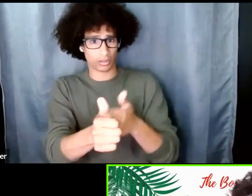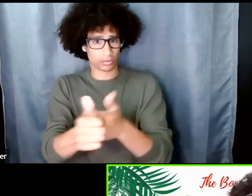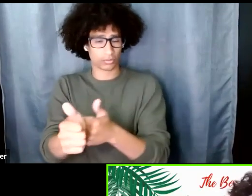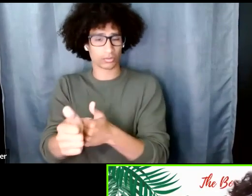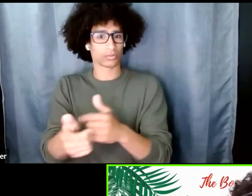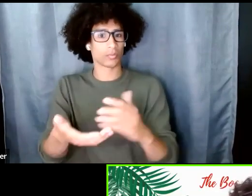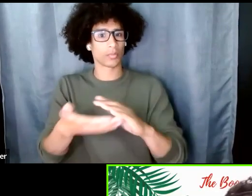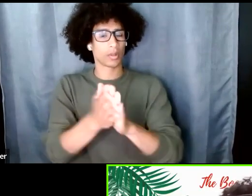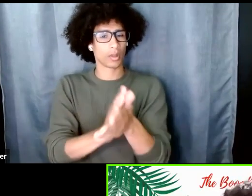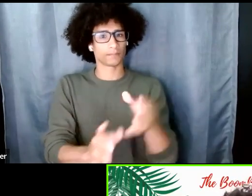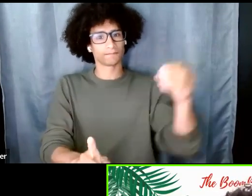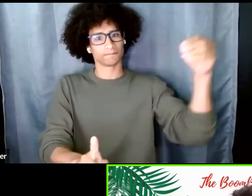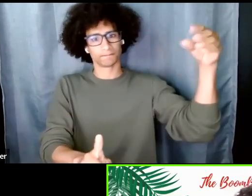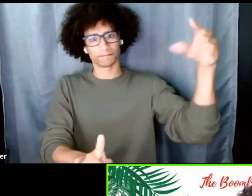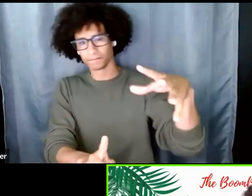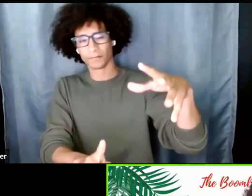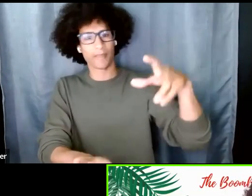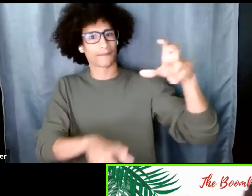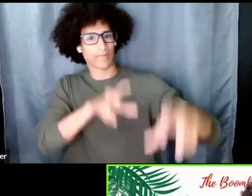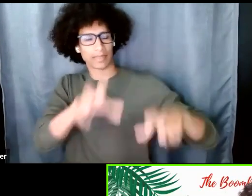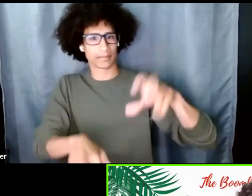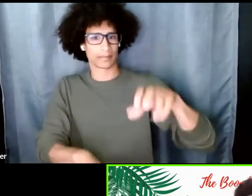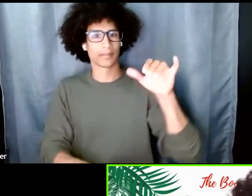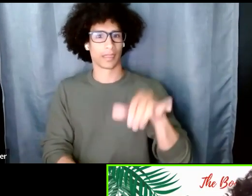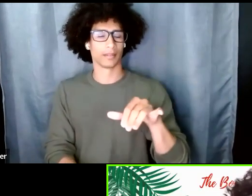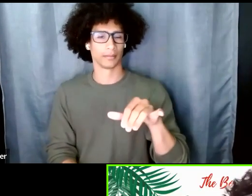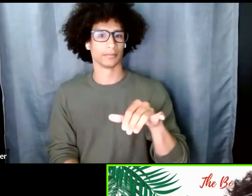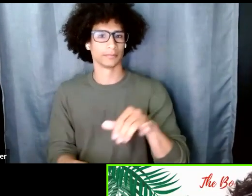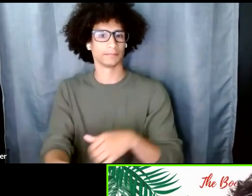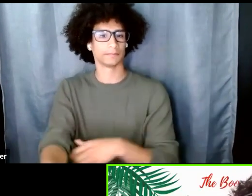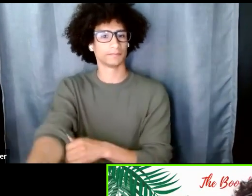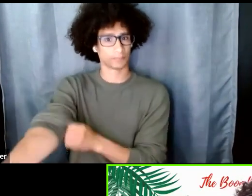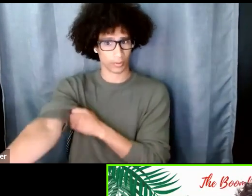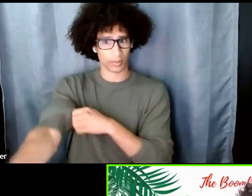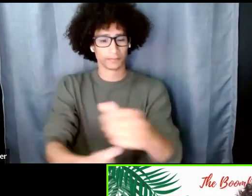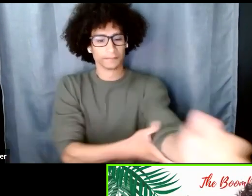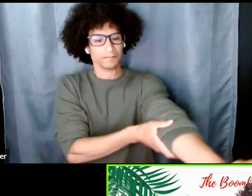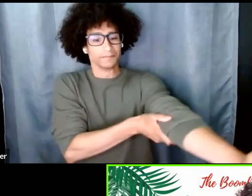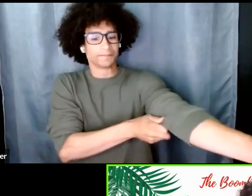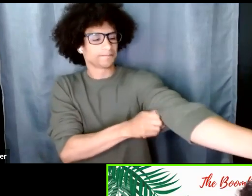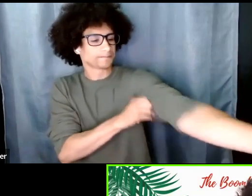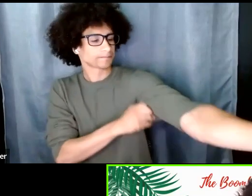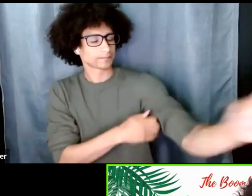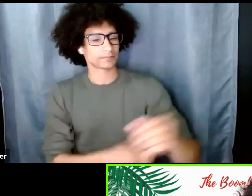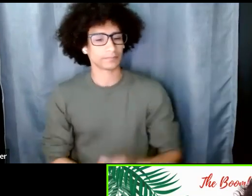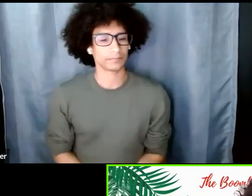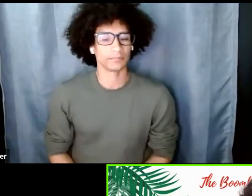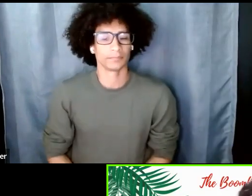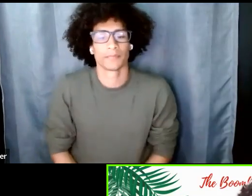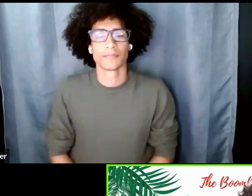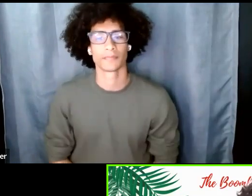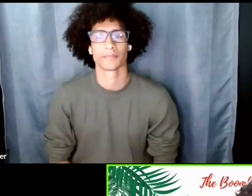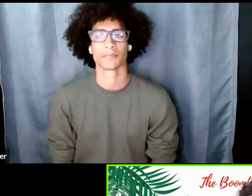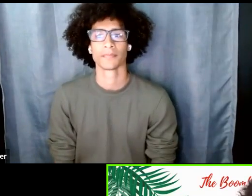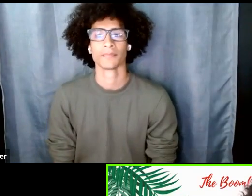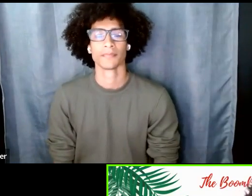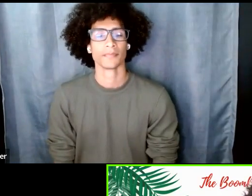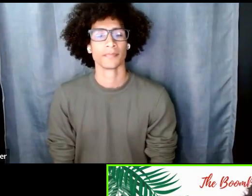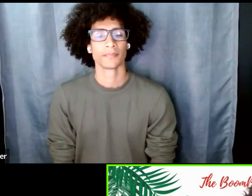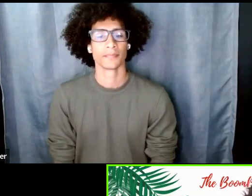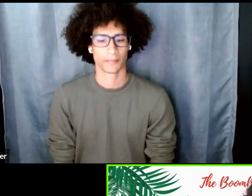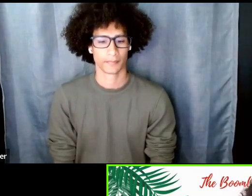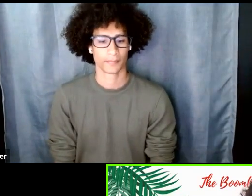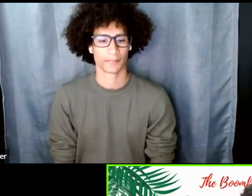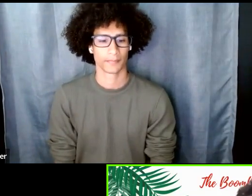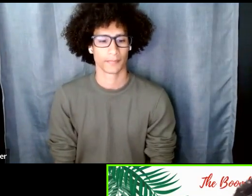there um great so i'd like to first take the